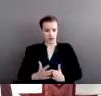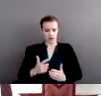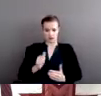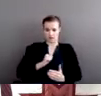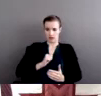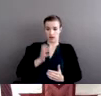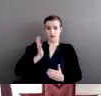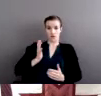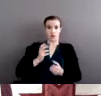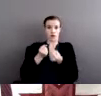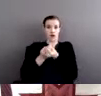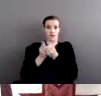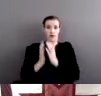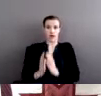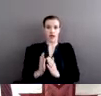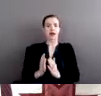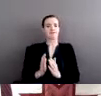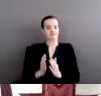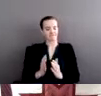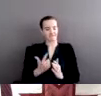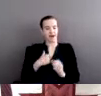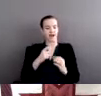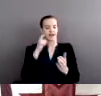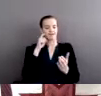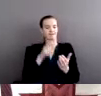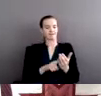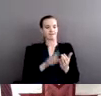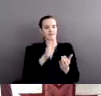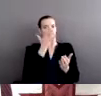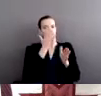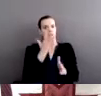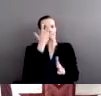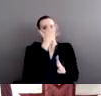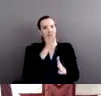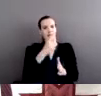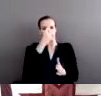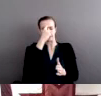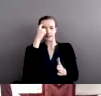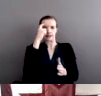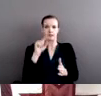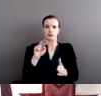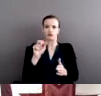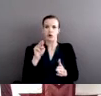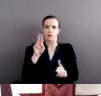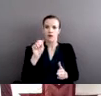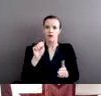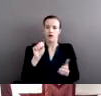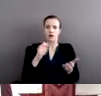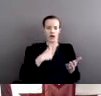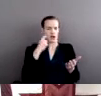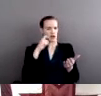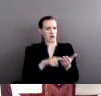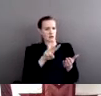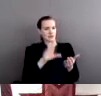I tend to see trauma in this picture. Certainly there's fatigue, perhaps hunger, sadness,